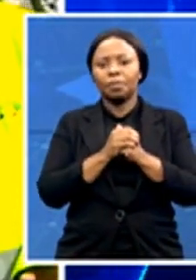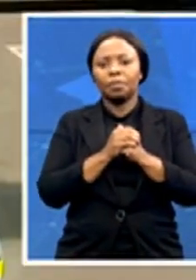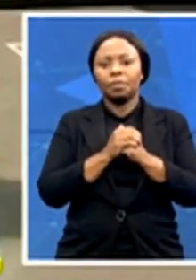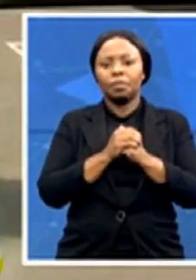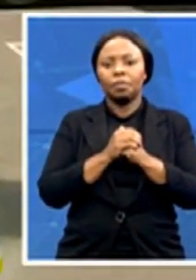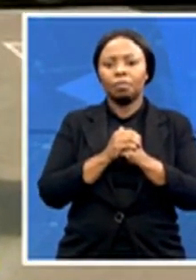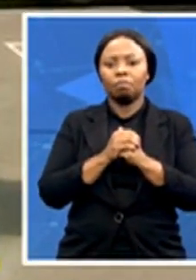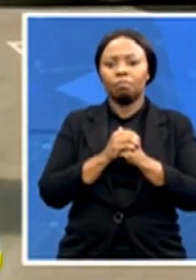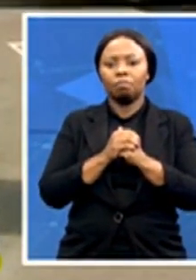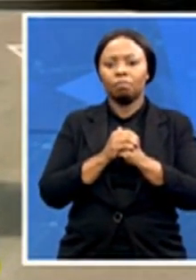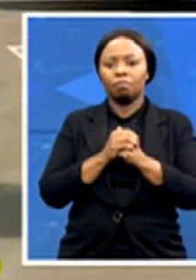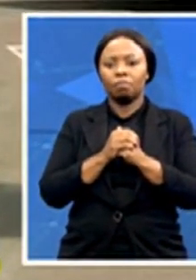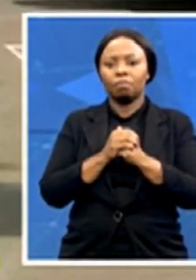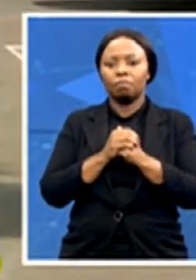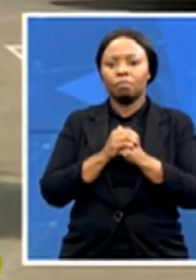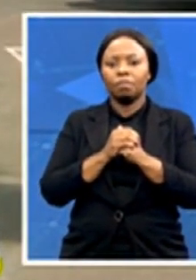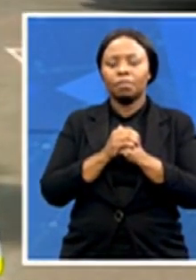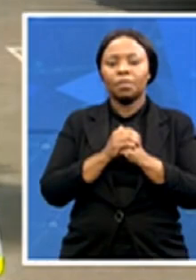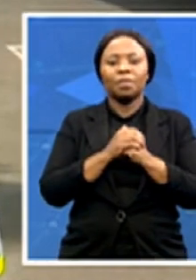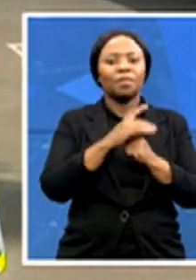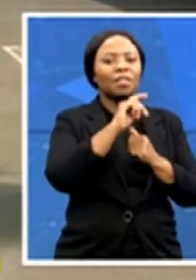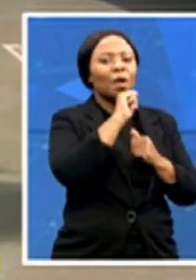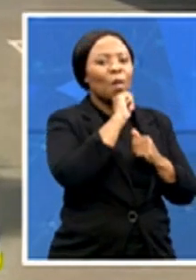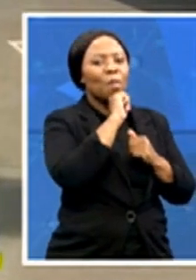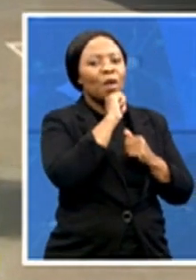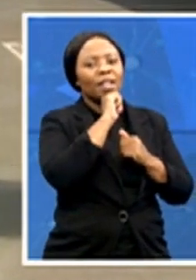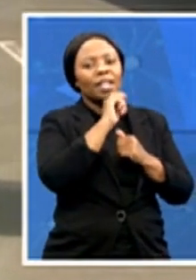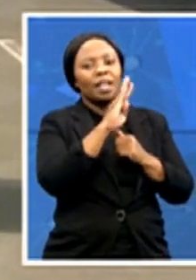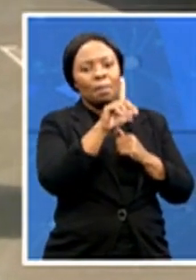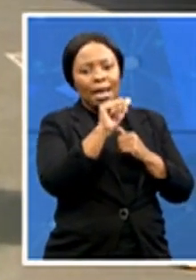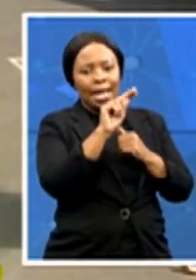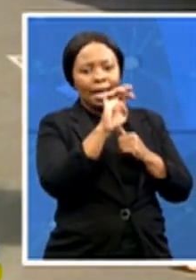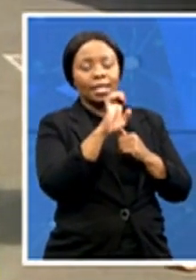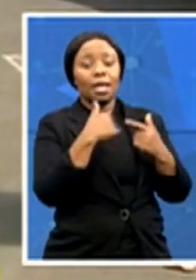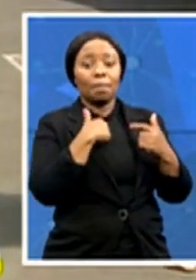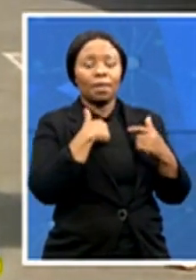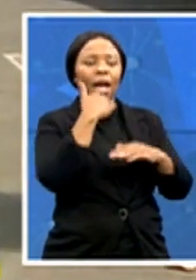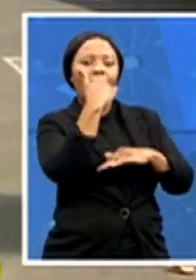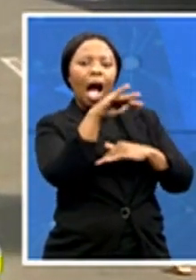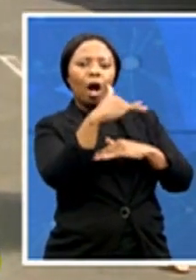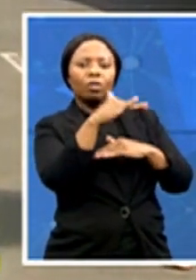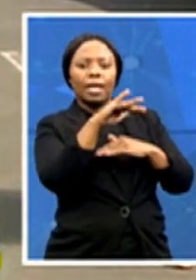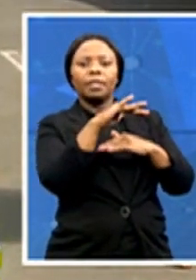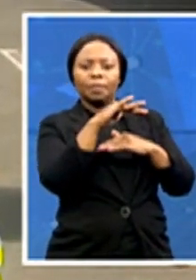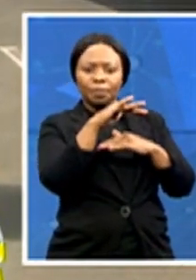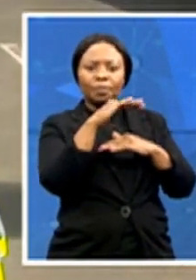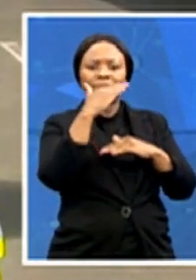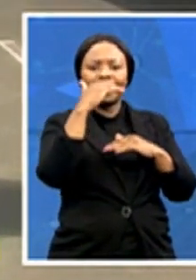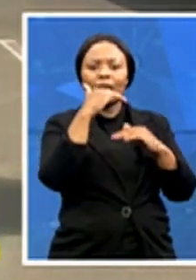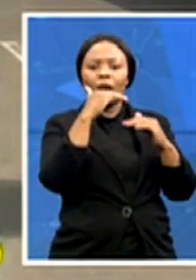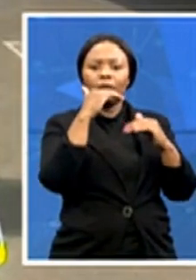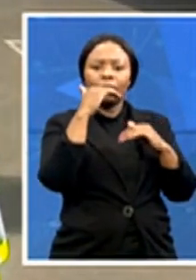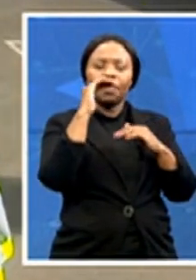Good morning, Blayne. So I'm outside the Vodacom headquarters where there is one pop-up